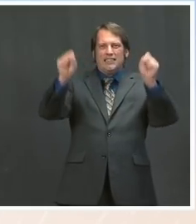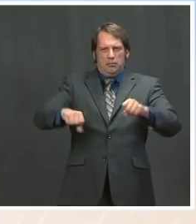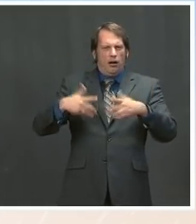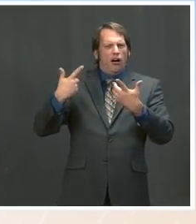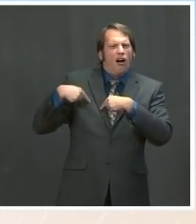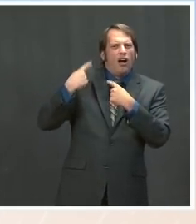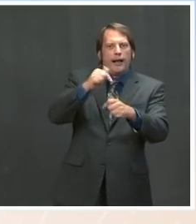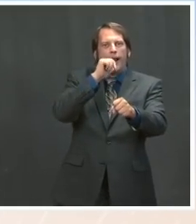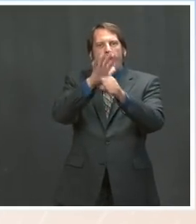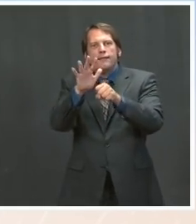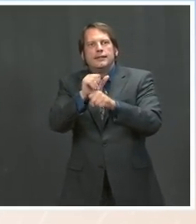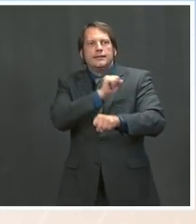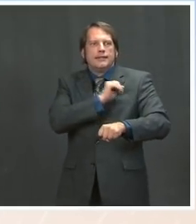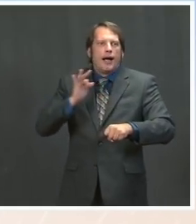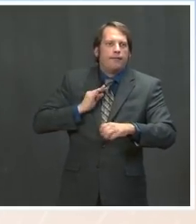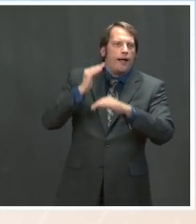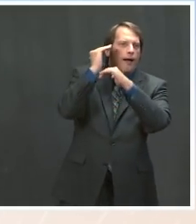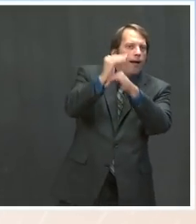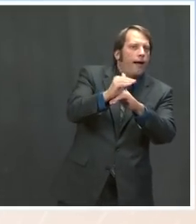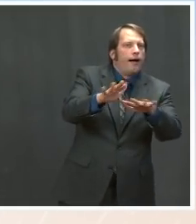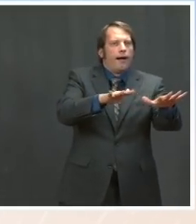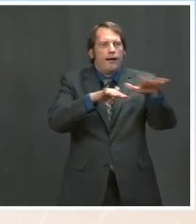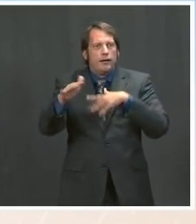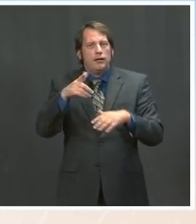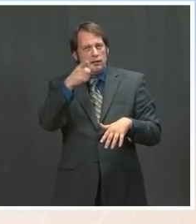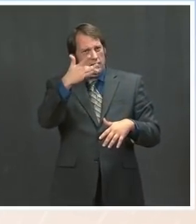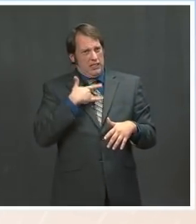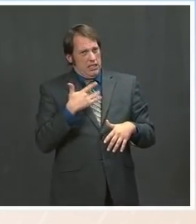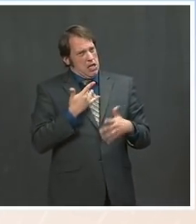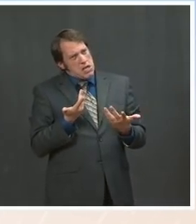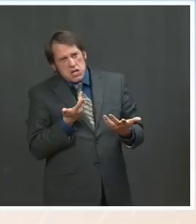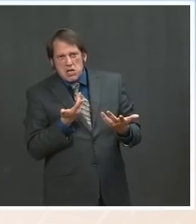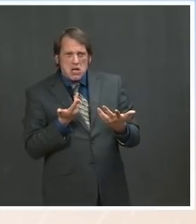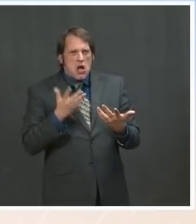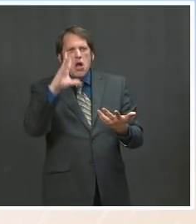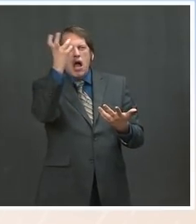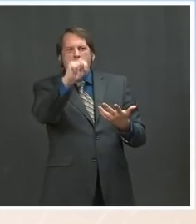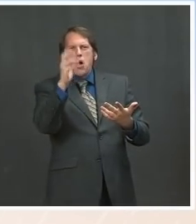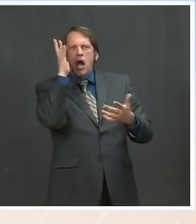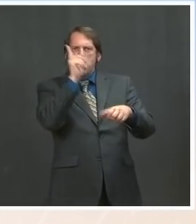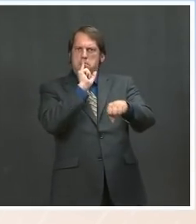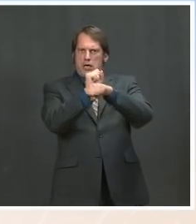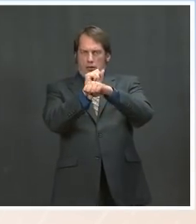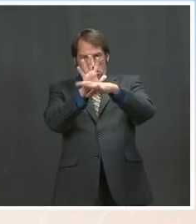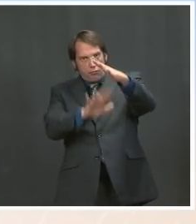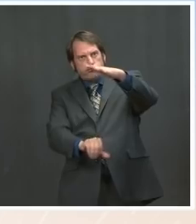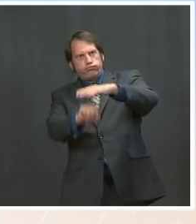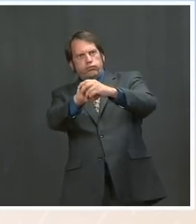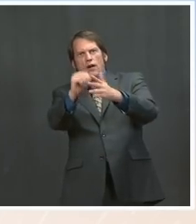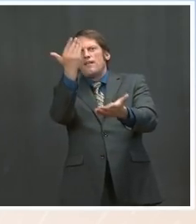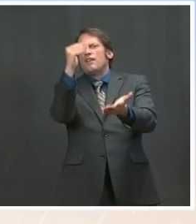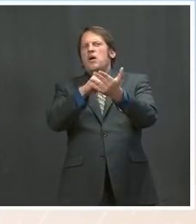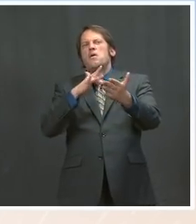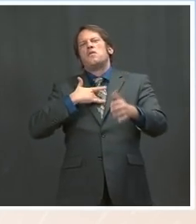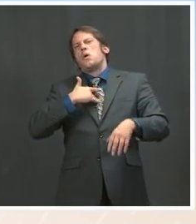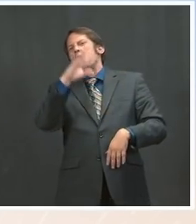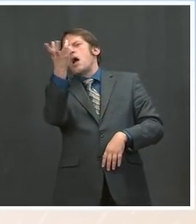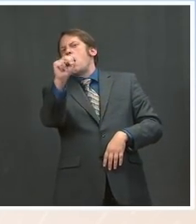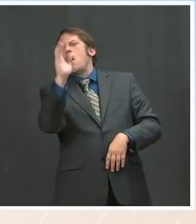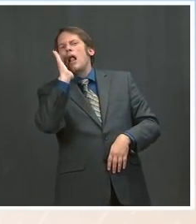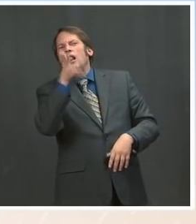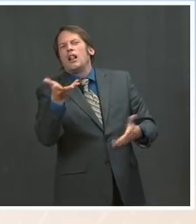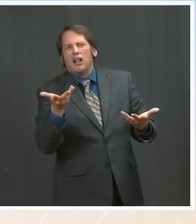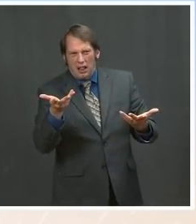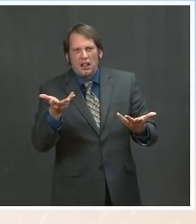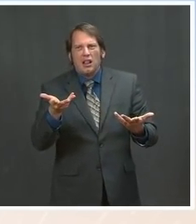,500? I mean, is there an initial projection of what you're hoping to hit for that? Ms. We want to get to that, and we want to